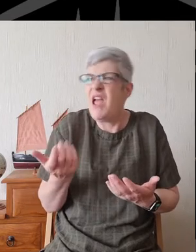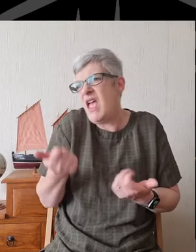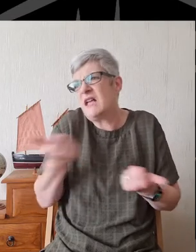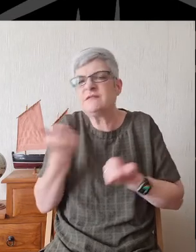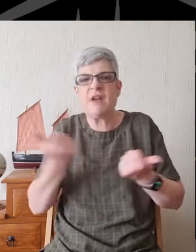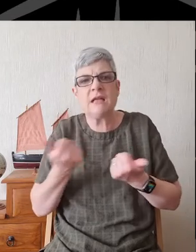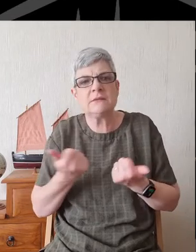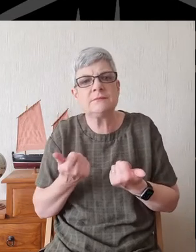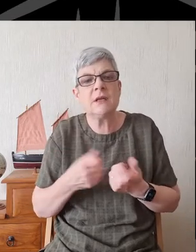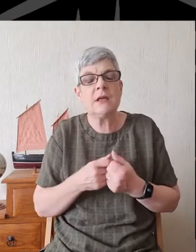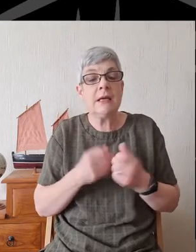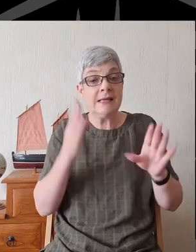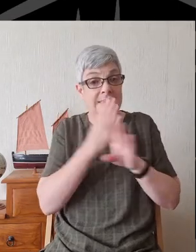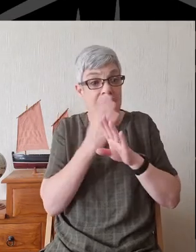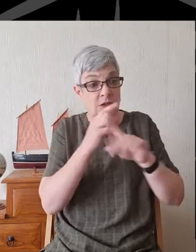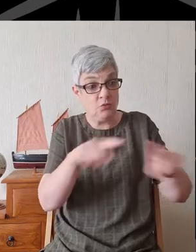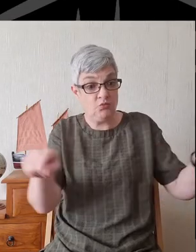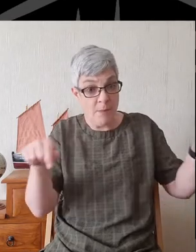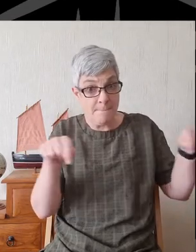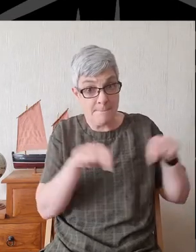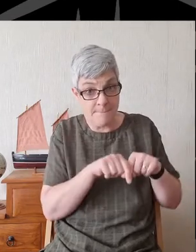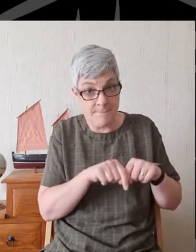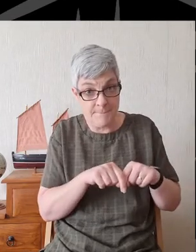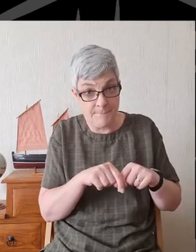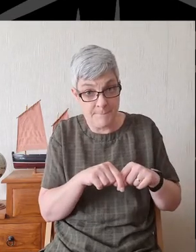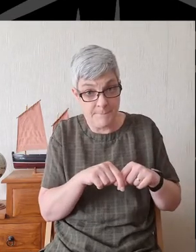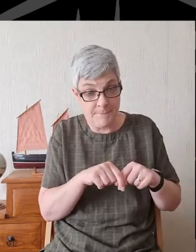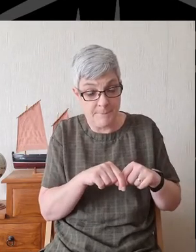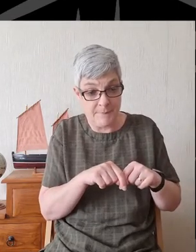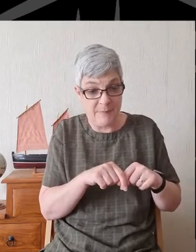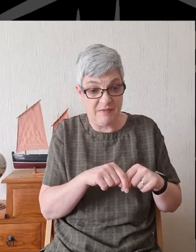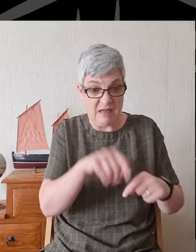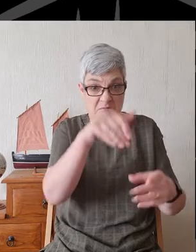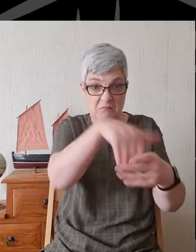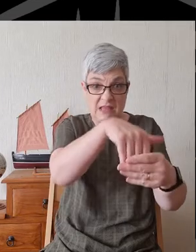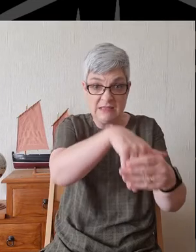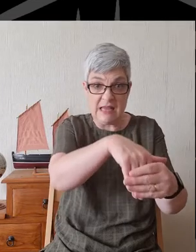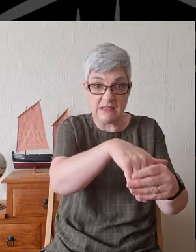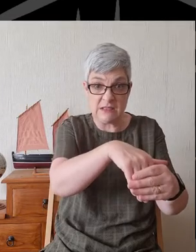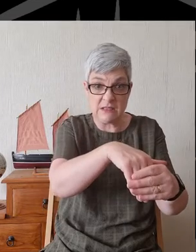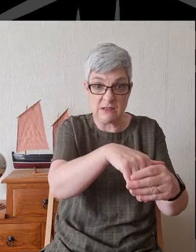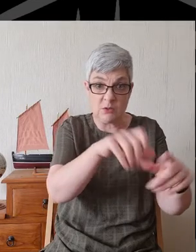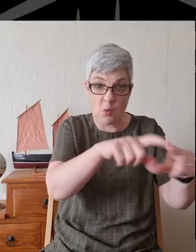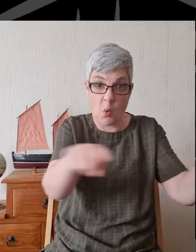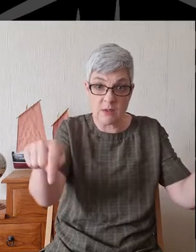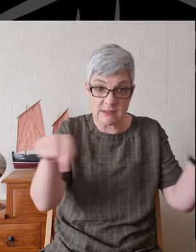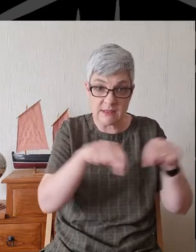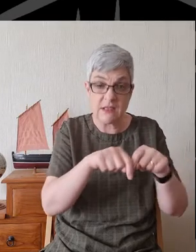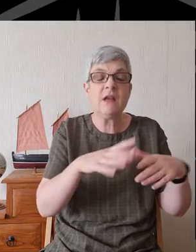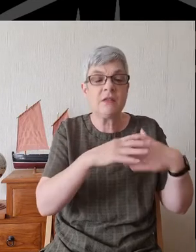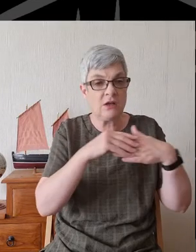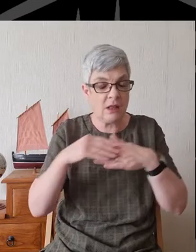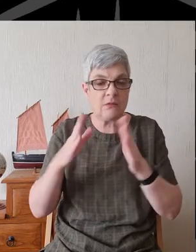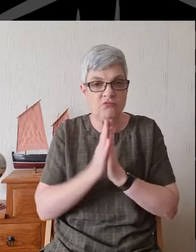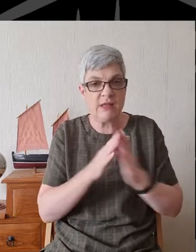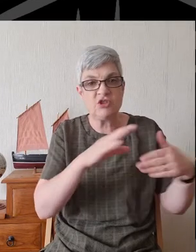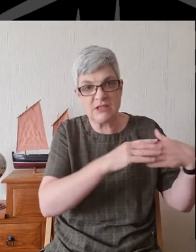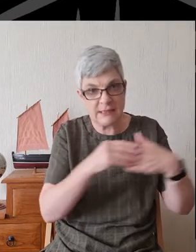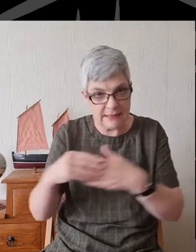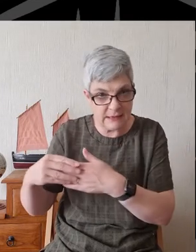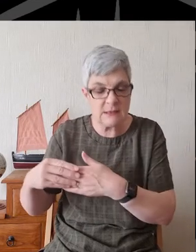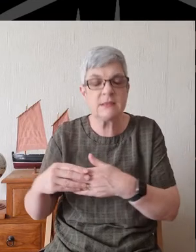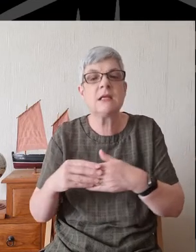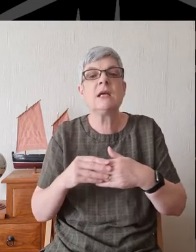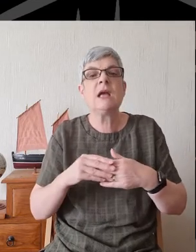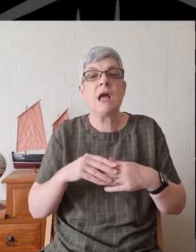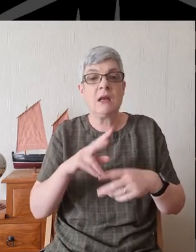The secret room, the privileged gather. In the inner court, it's the religious leaders. And both of these groups, the